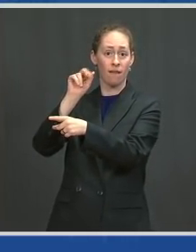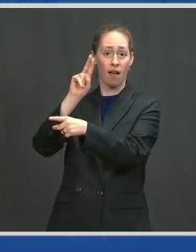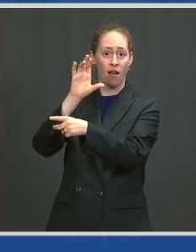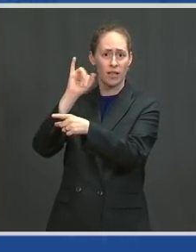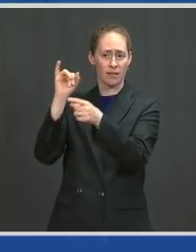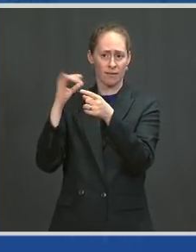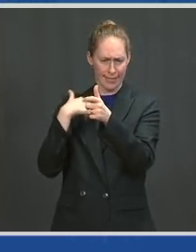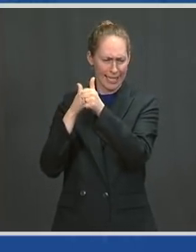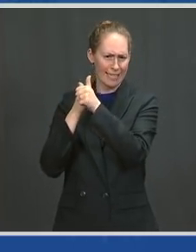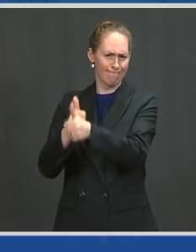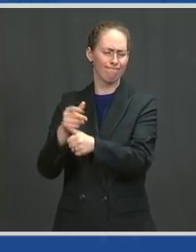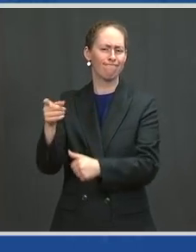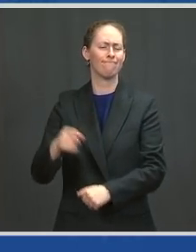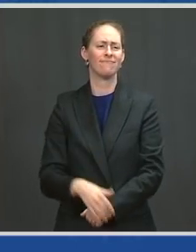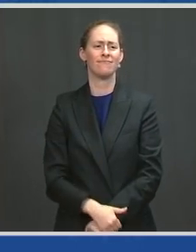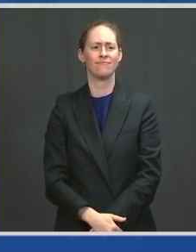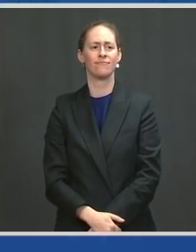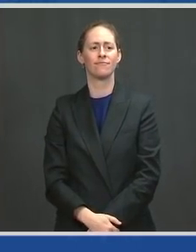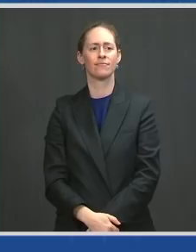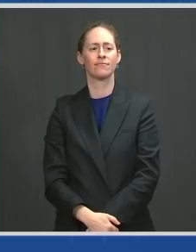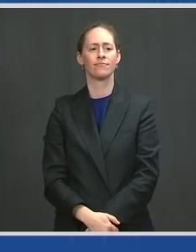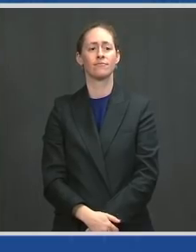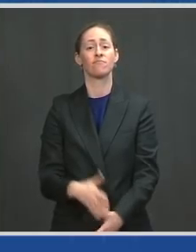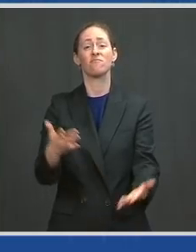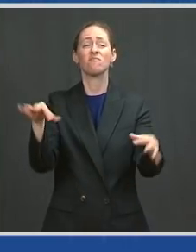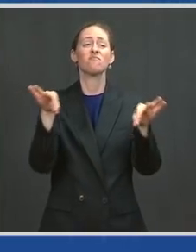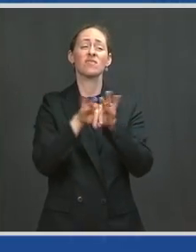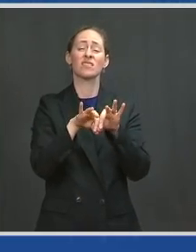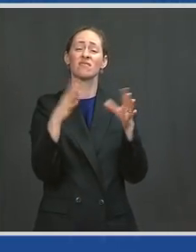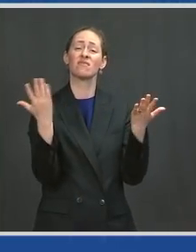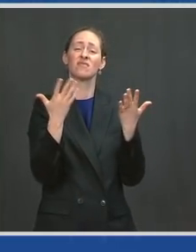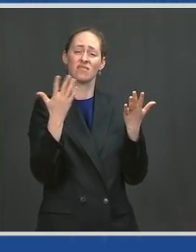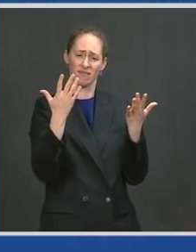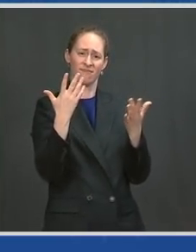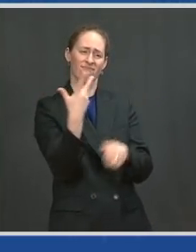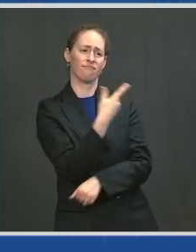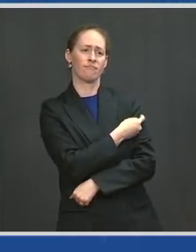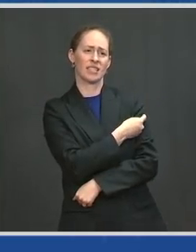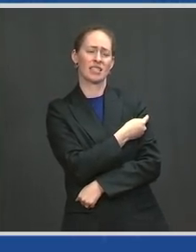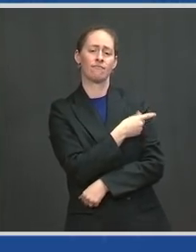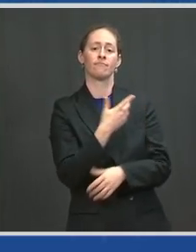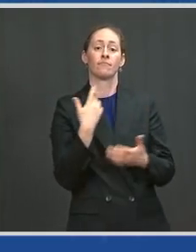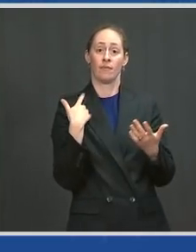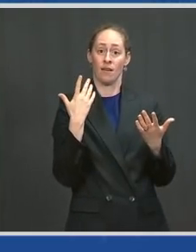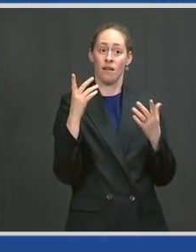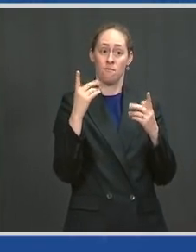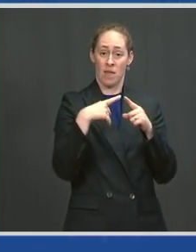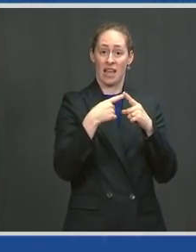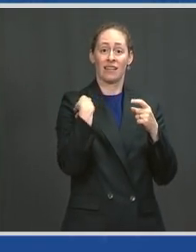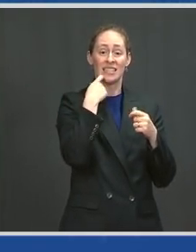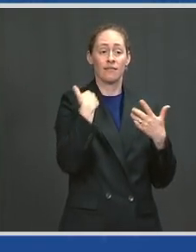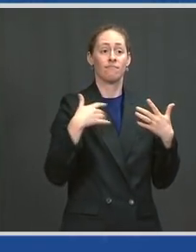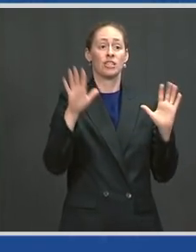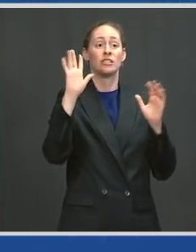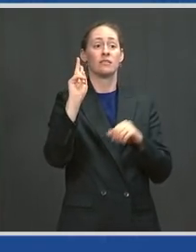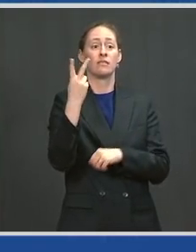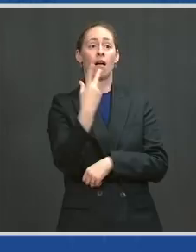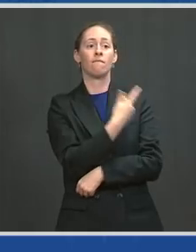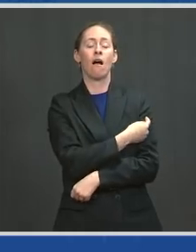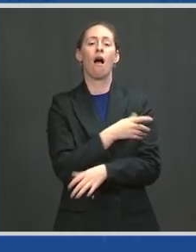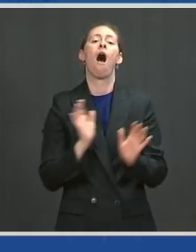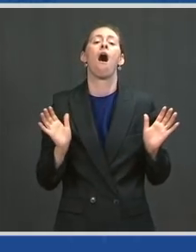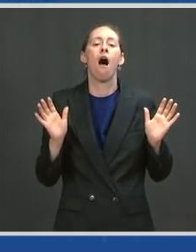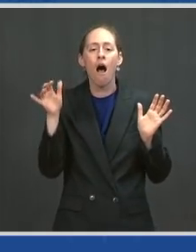I've had my second shot, and it's a game changer. My school is back open, offering in-person learning.